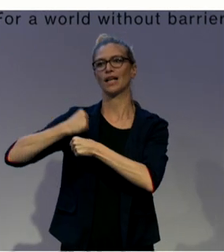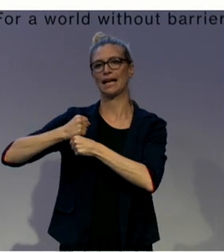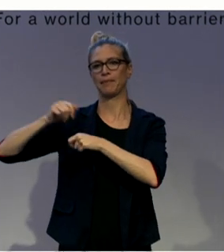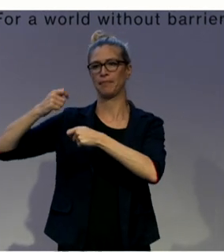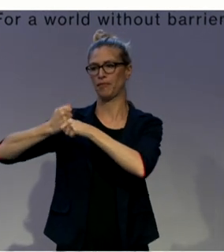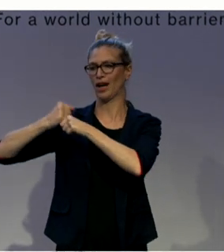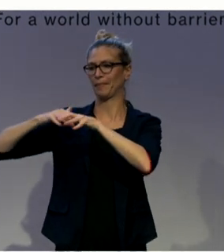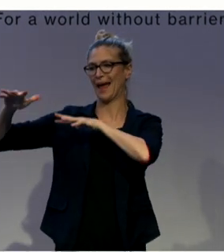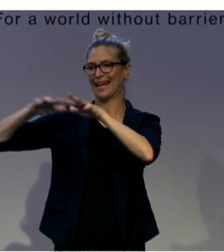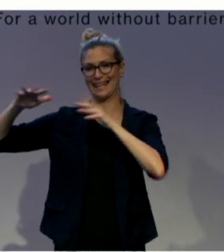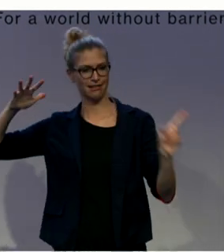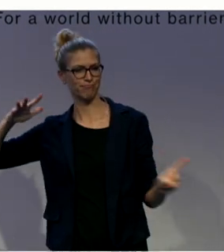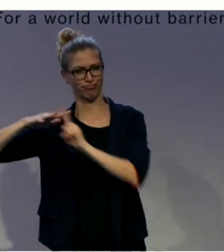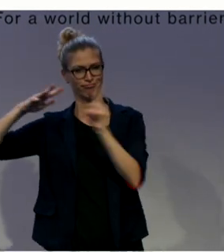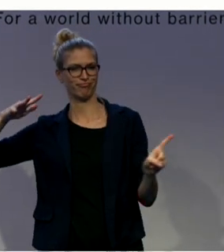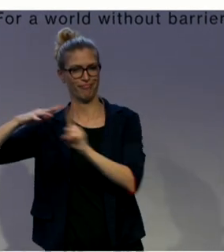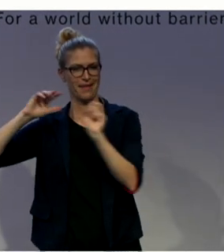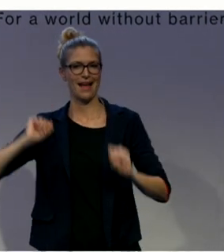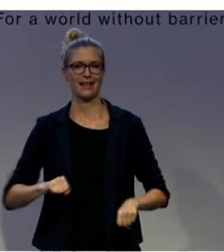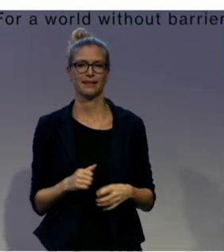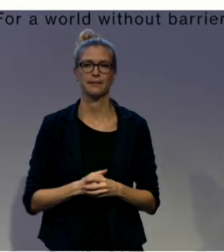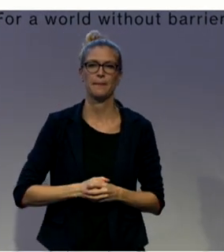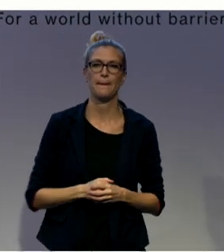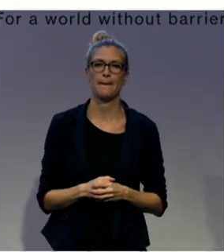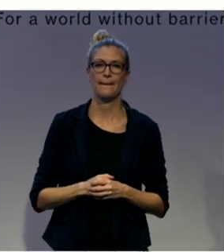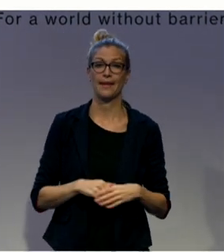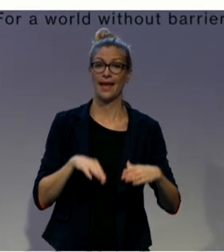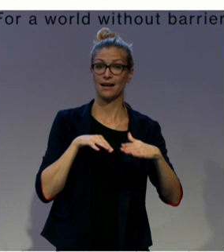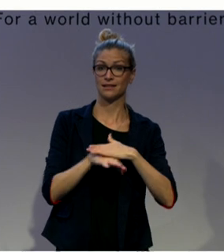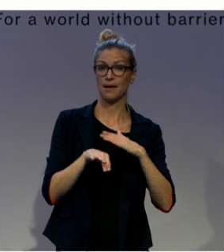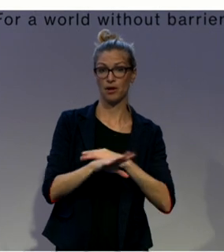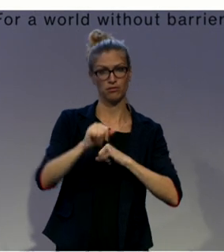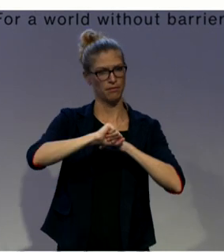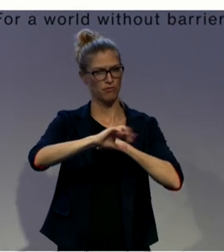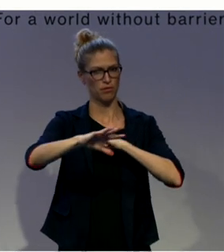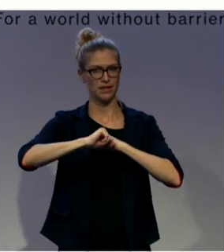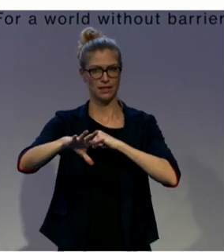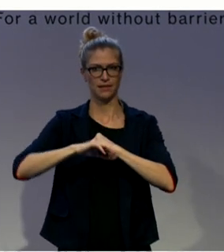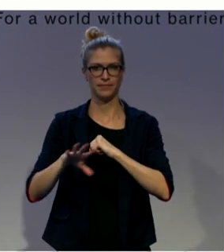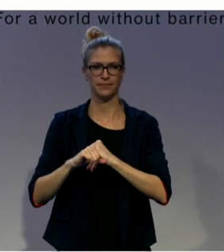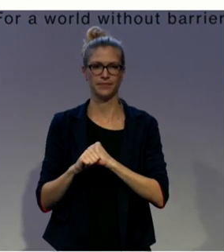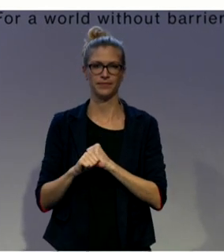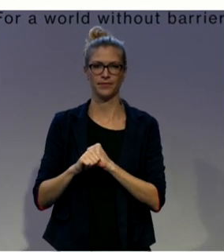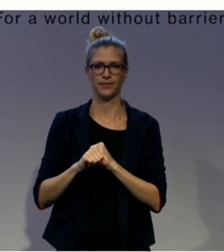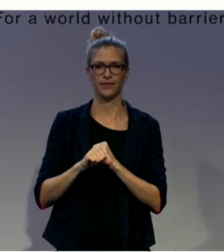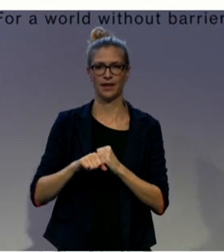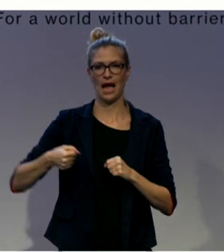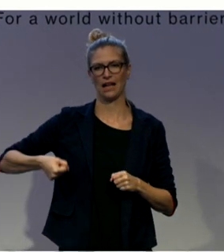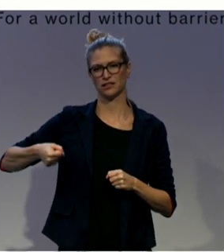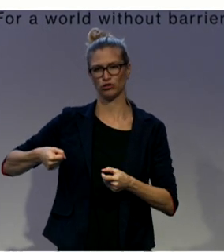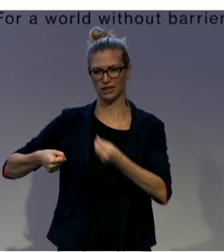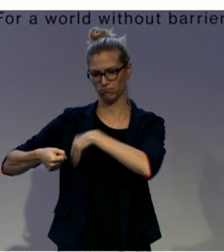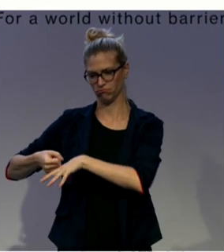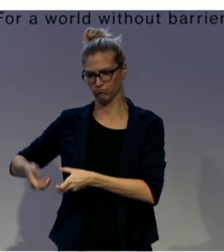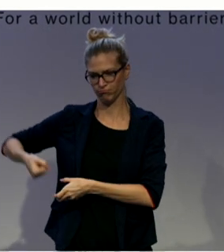An accessibility promotion agent is a person ready to intervene if the right of participation of a